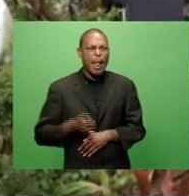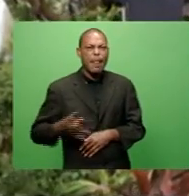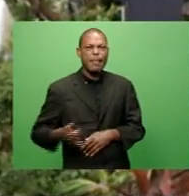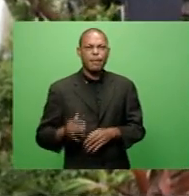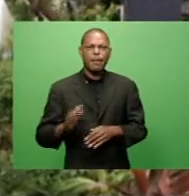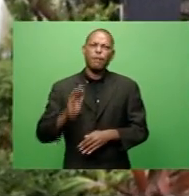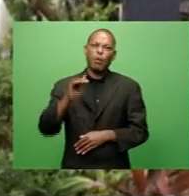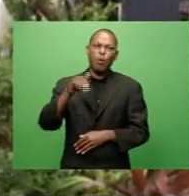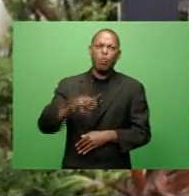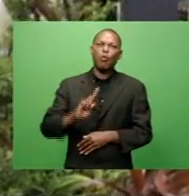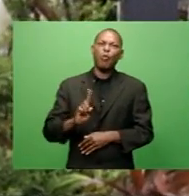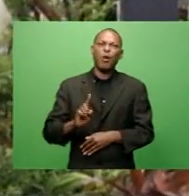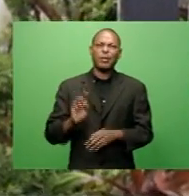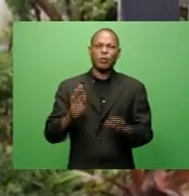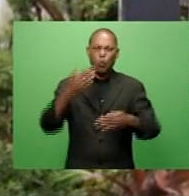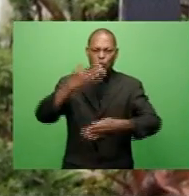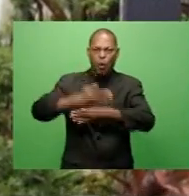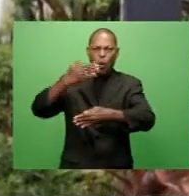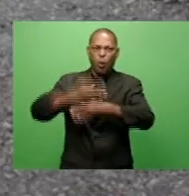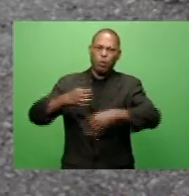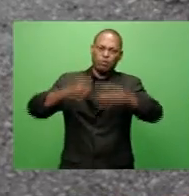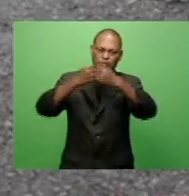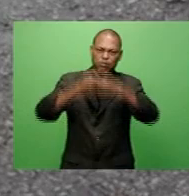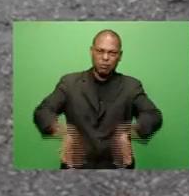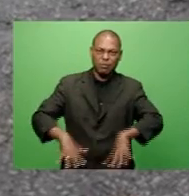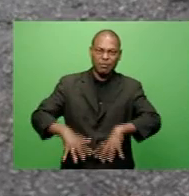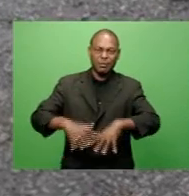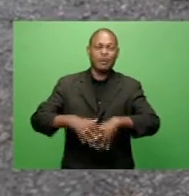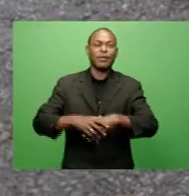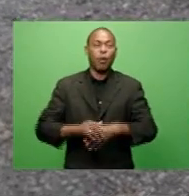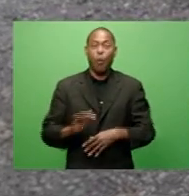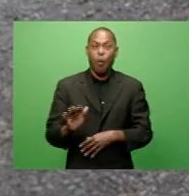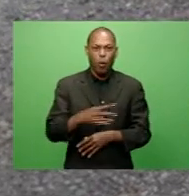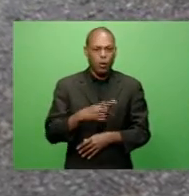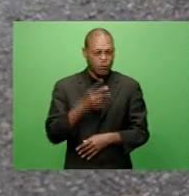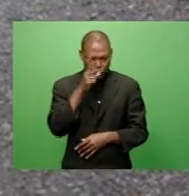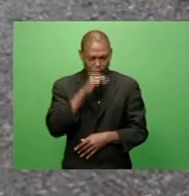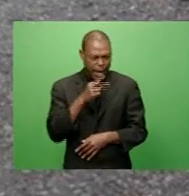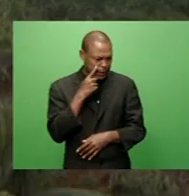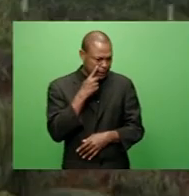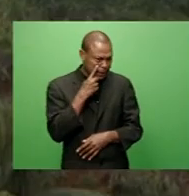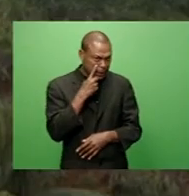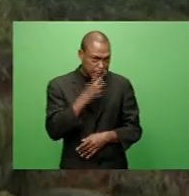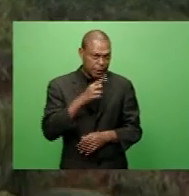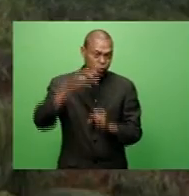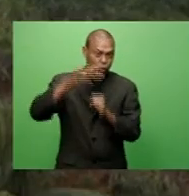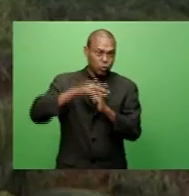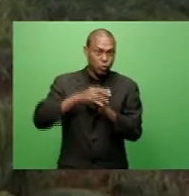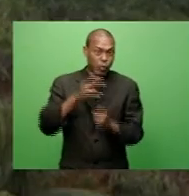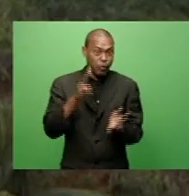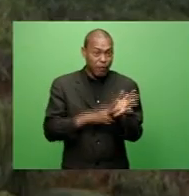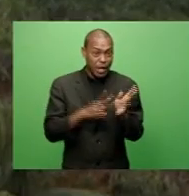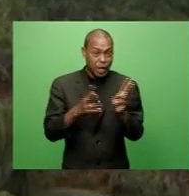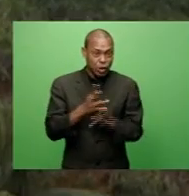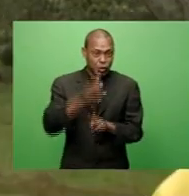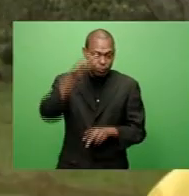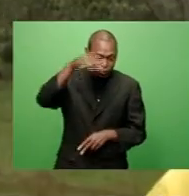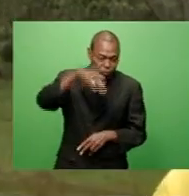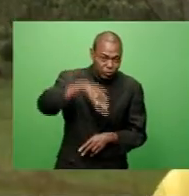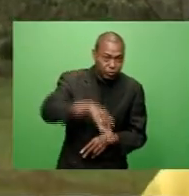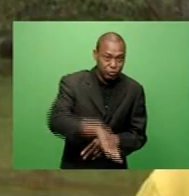with walls broken and floors collapsing. They're visible from the top of the village right down to the bottom of the hill.